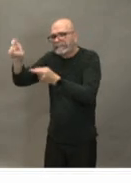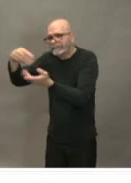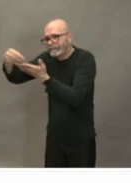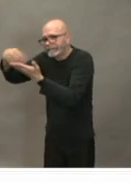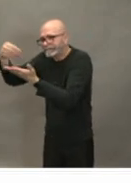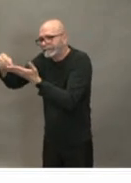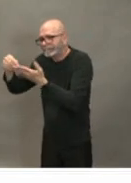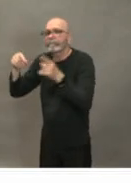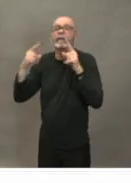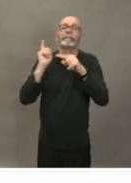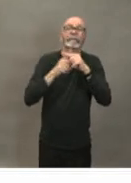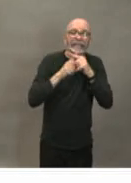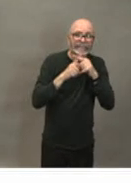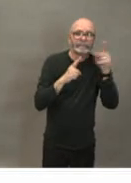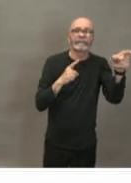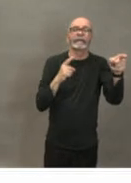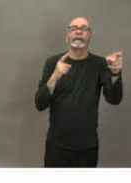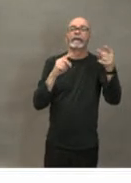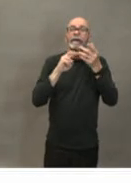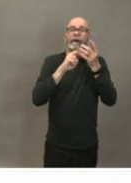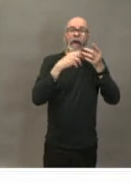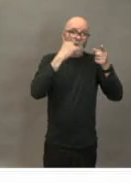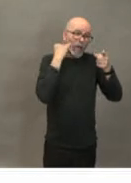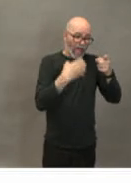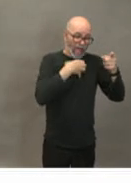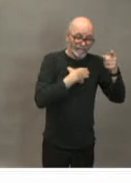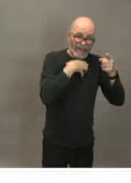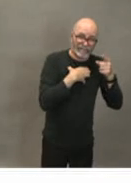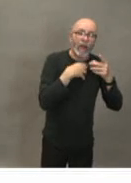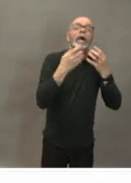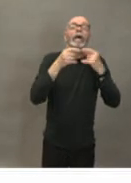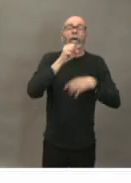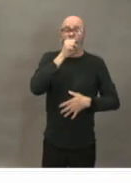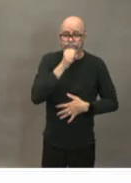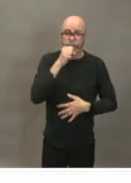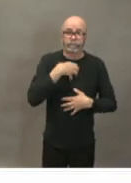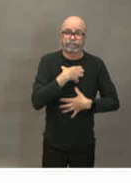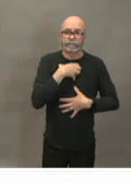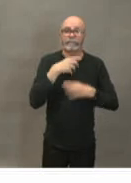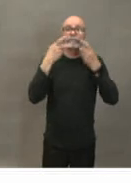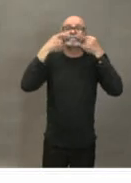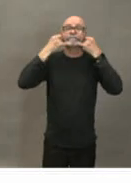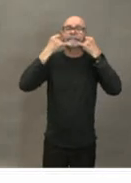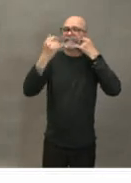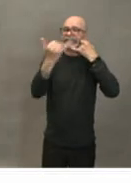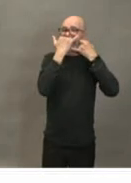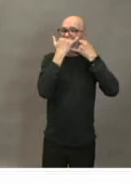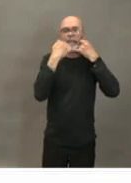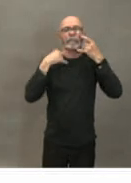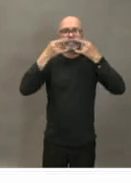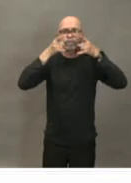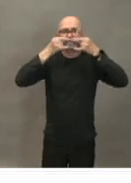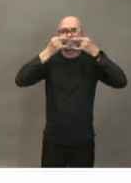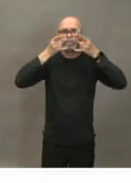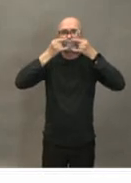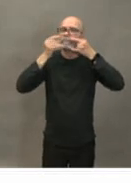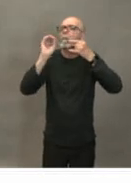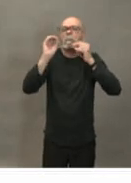from spreading we're seeing a lot of people without symptoms who are using masks across and this is happening across the world